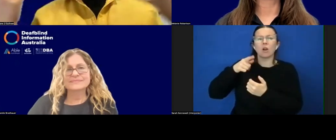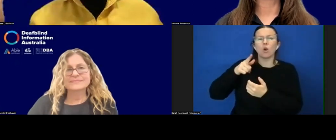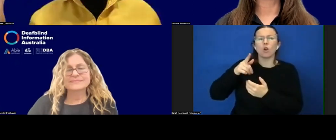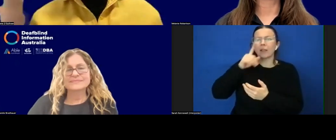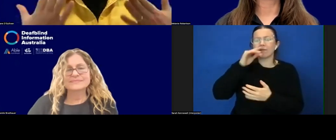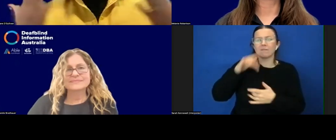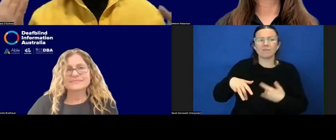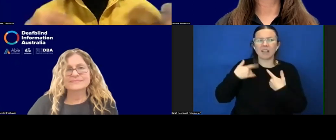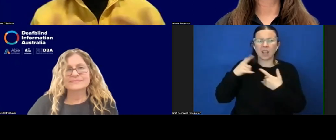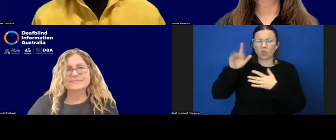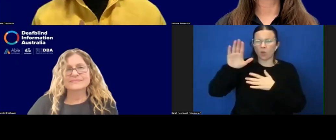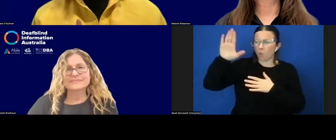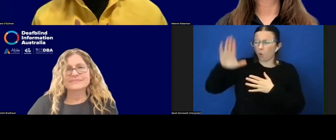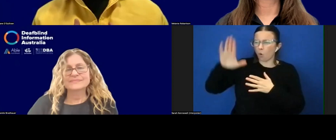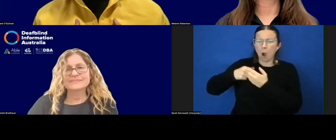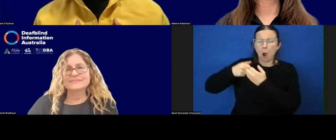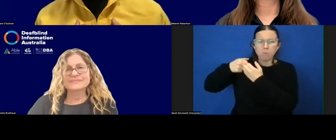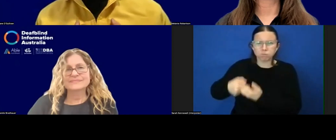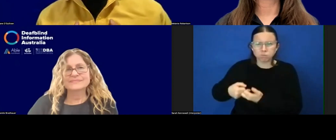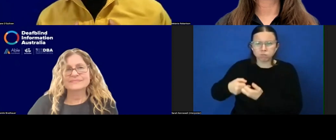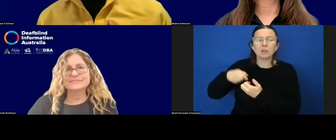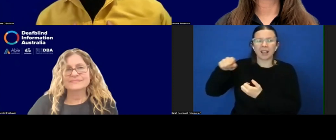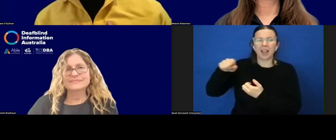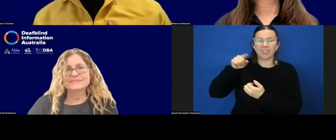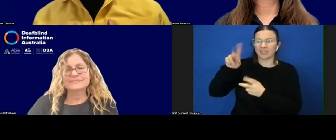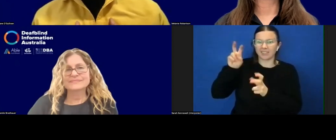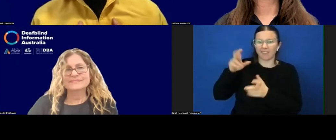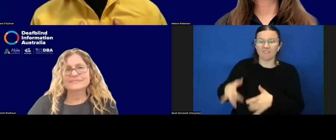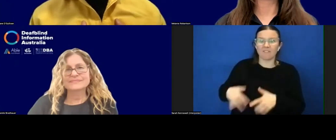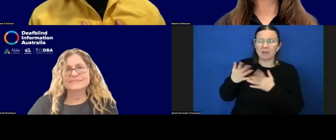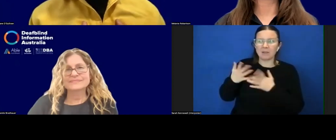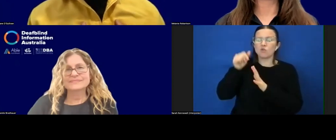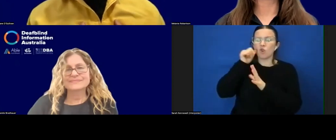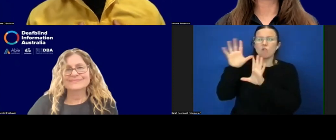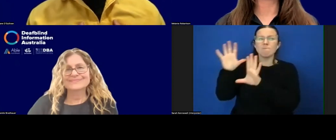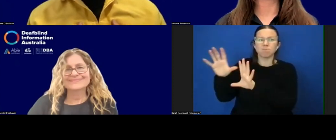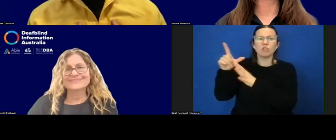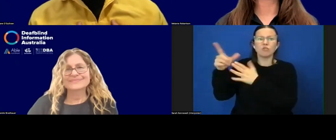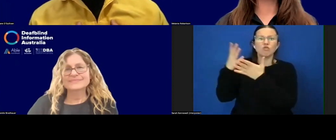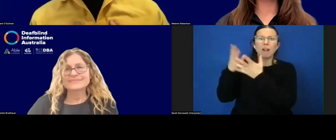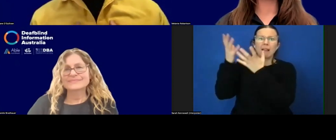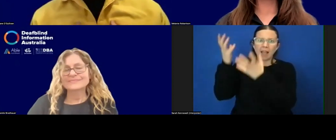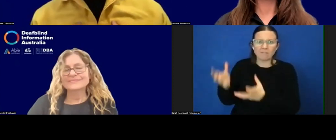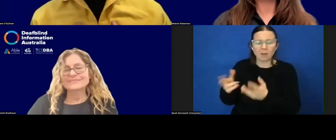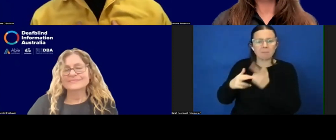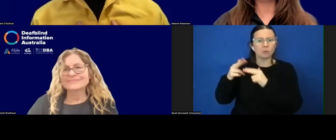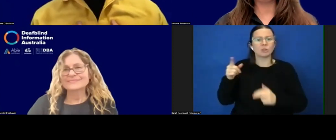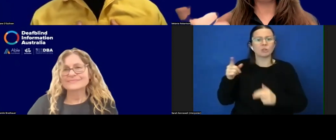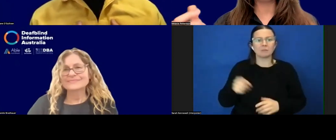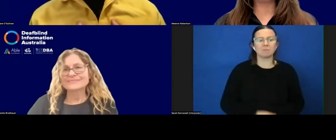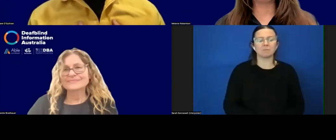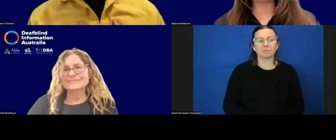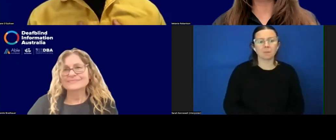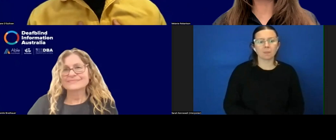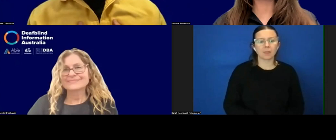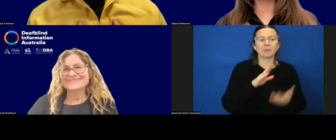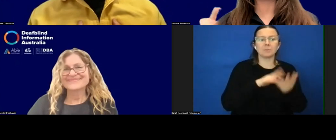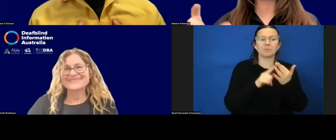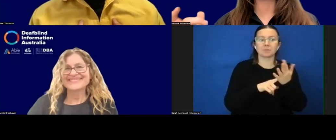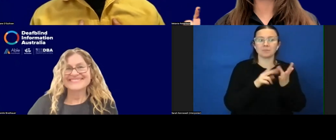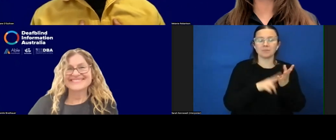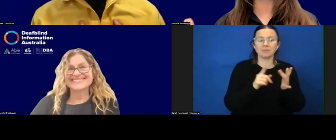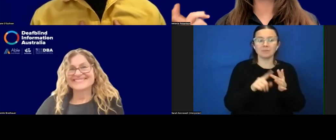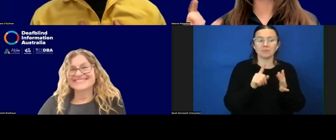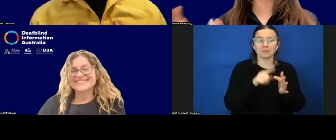um, and things like that, that, that is like a feeling thing. Um, yeah. And then, and there we go that,